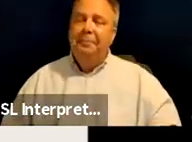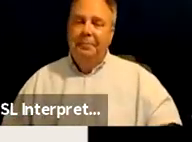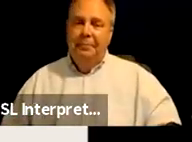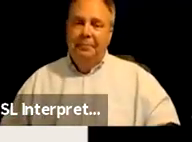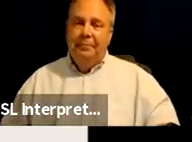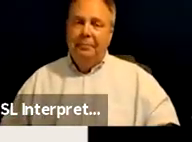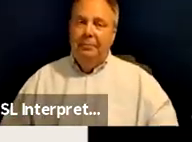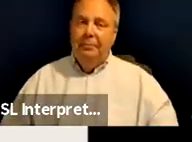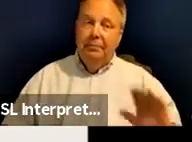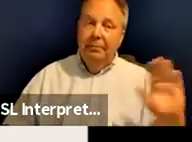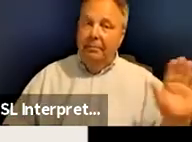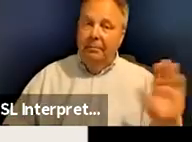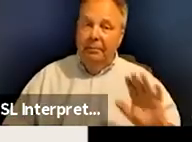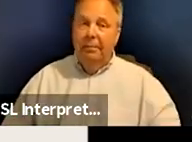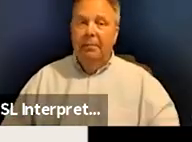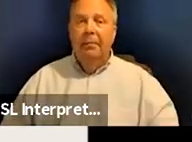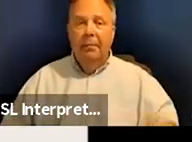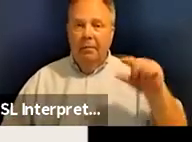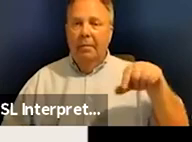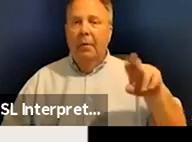Wado. Wado.